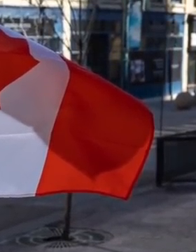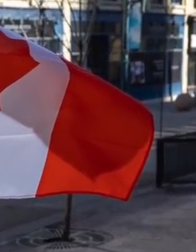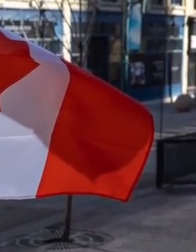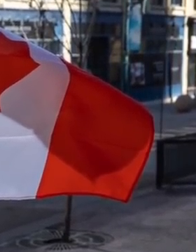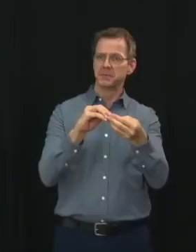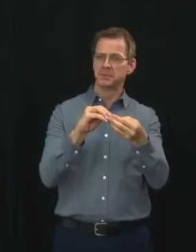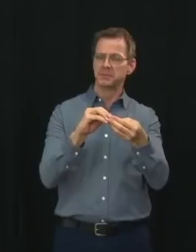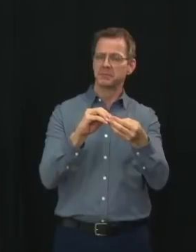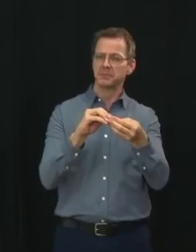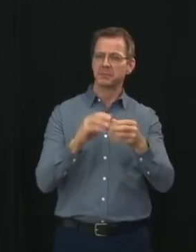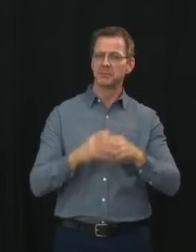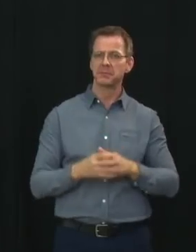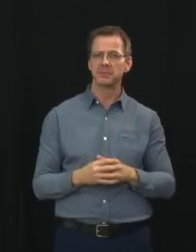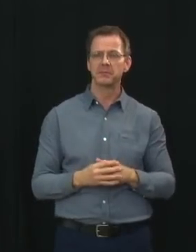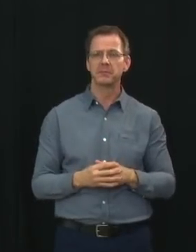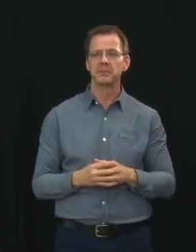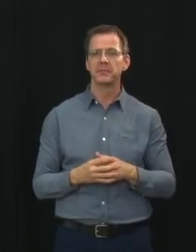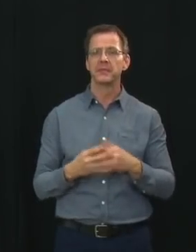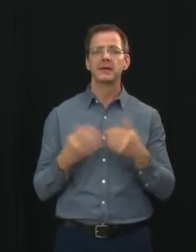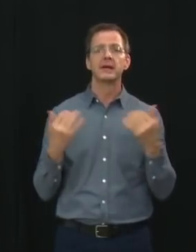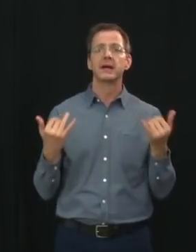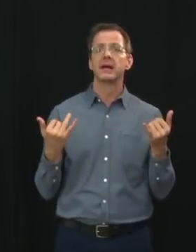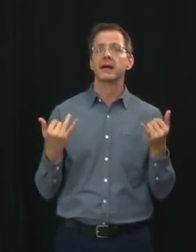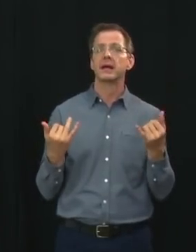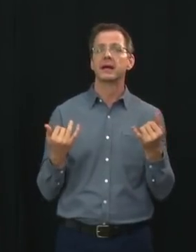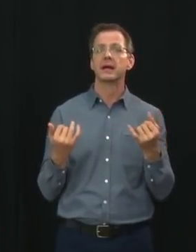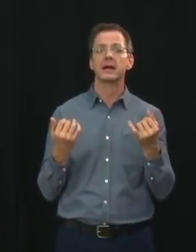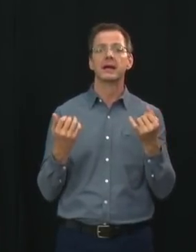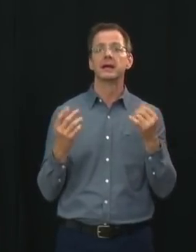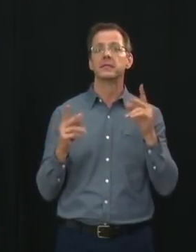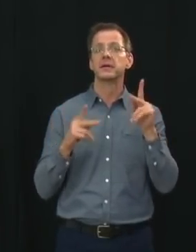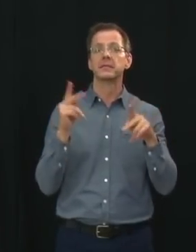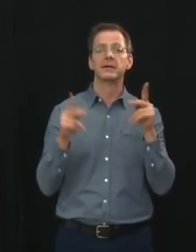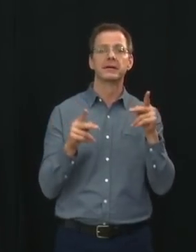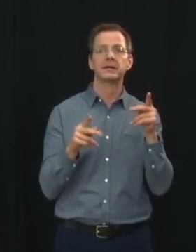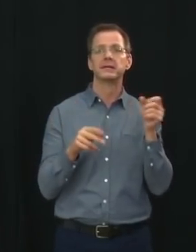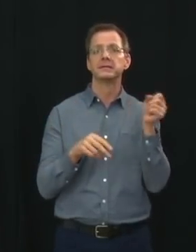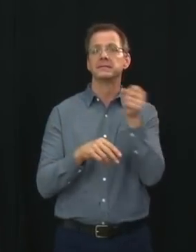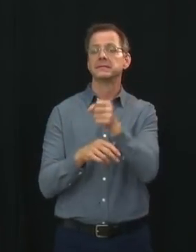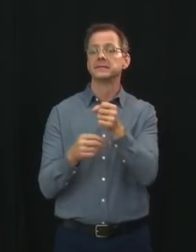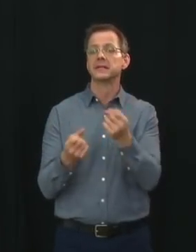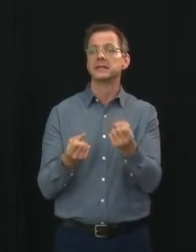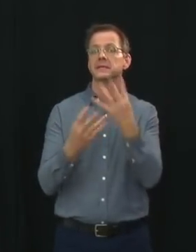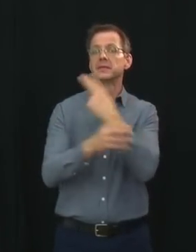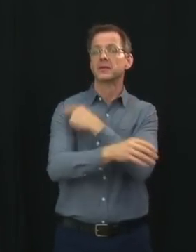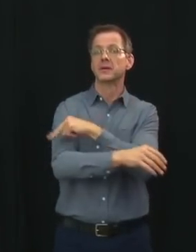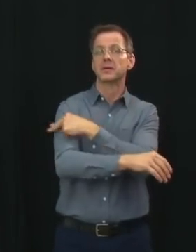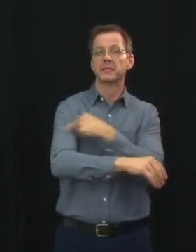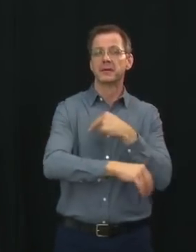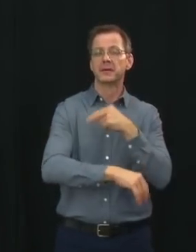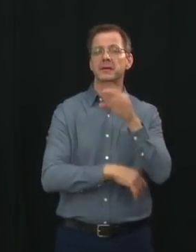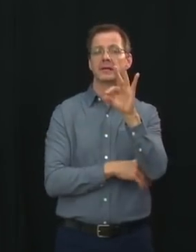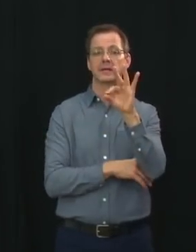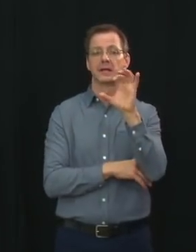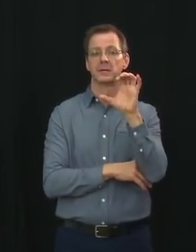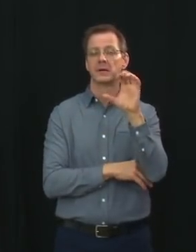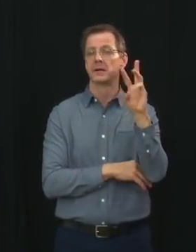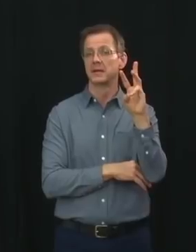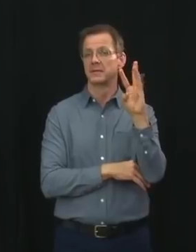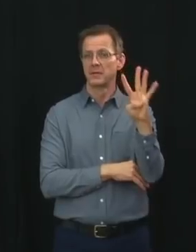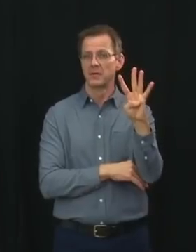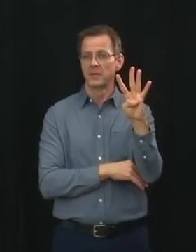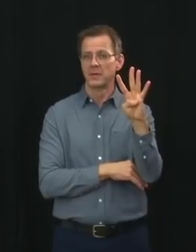remained stable. There are currently 964 people in hospital with COVID-19,